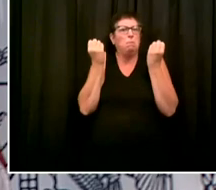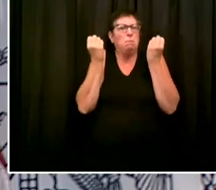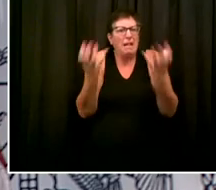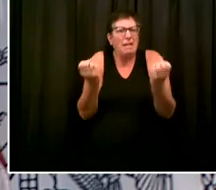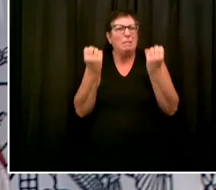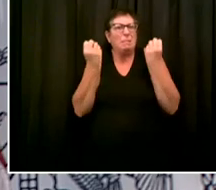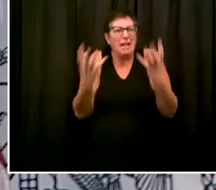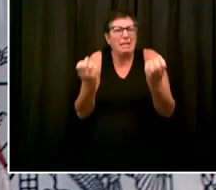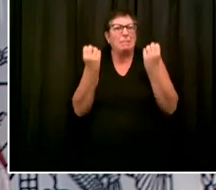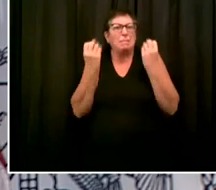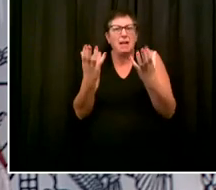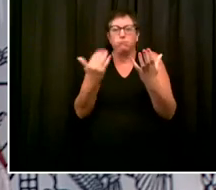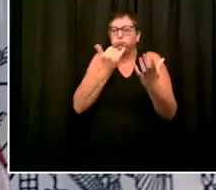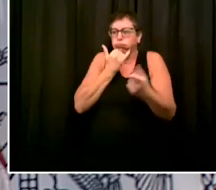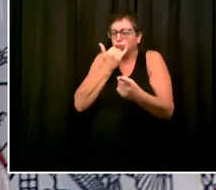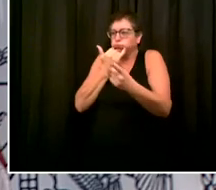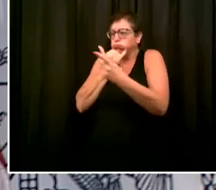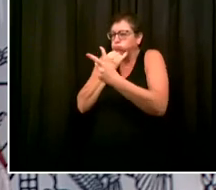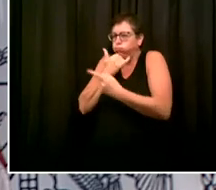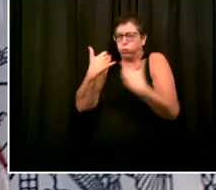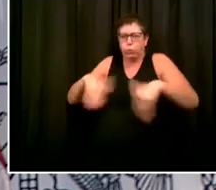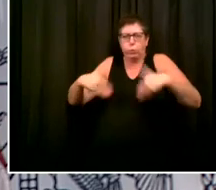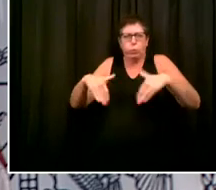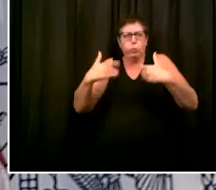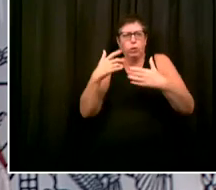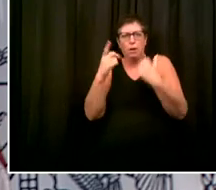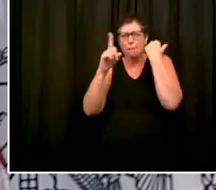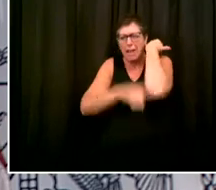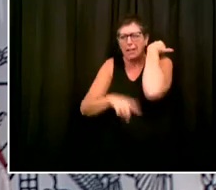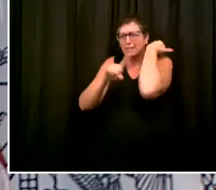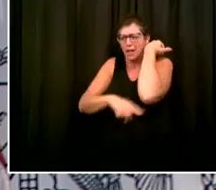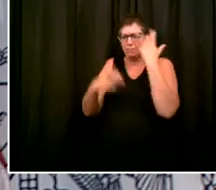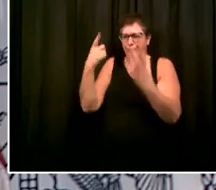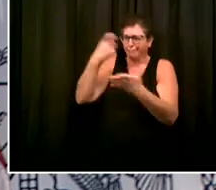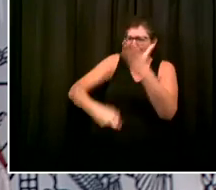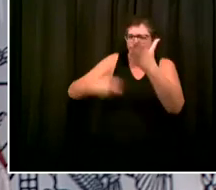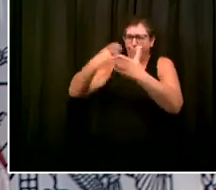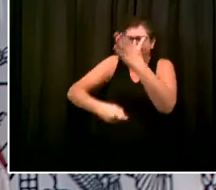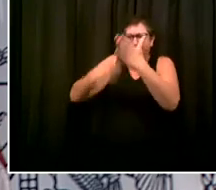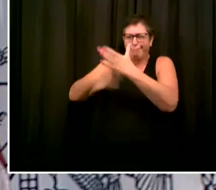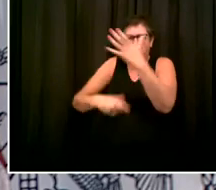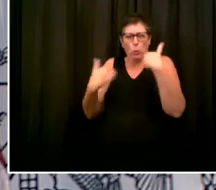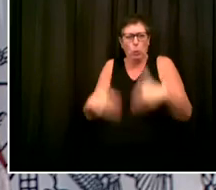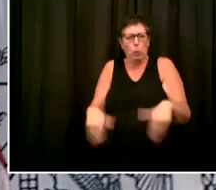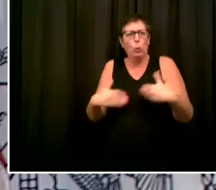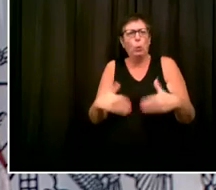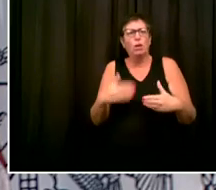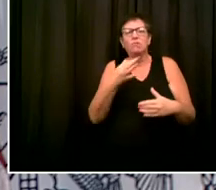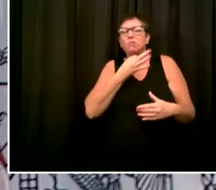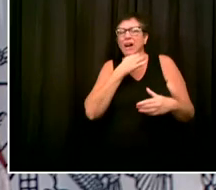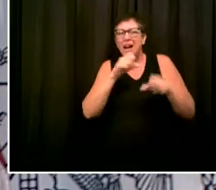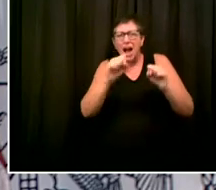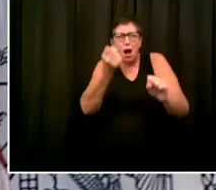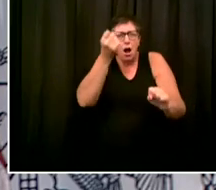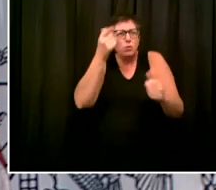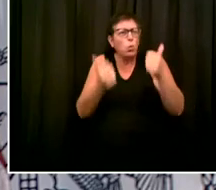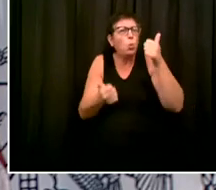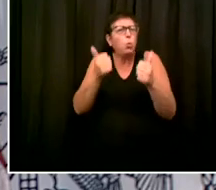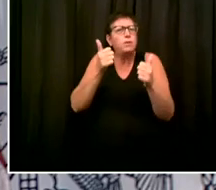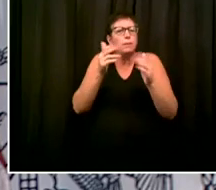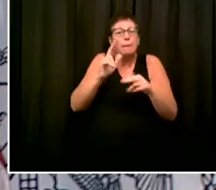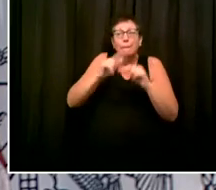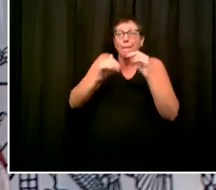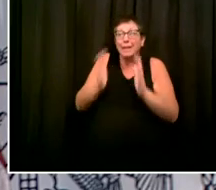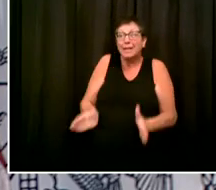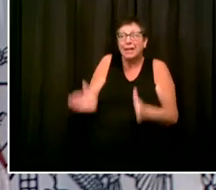these are. We want to, we'd like to know, you know, what are they? Are they a threat to the public? How can we safely